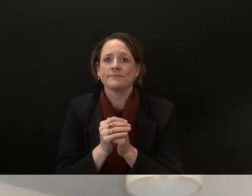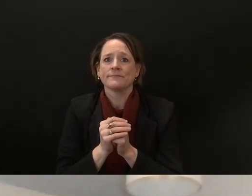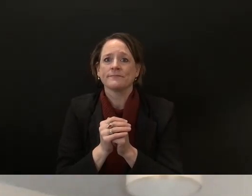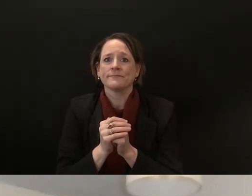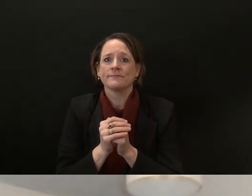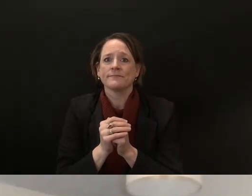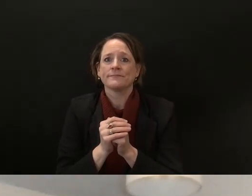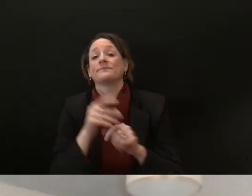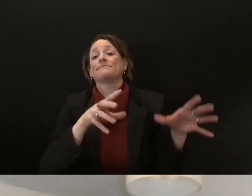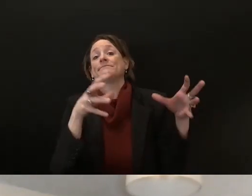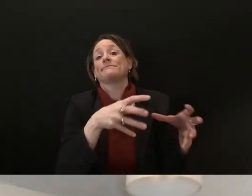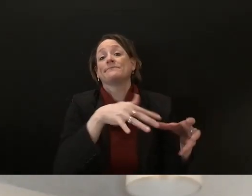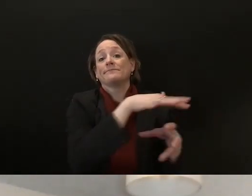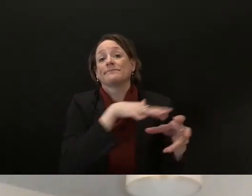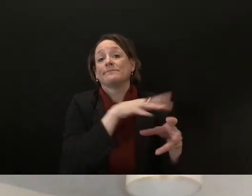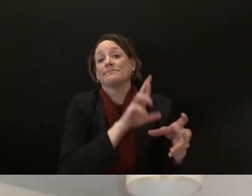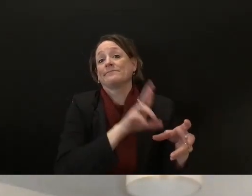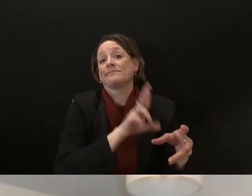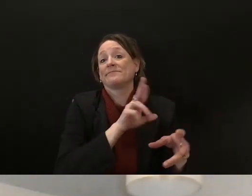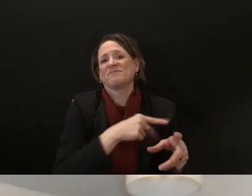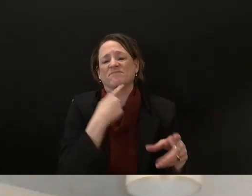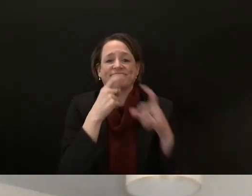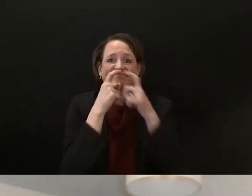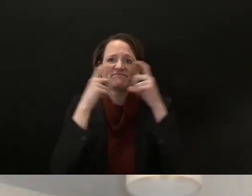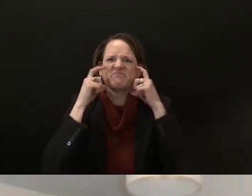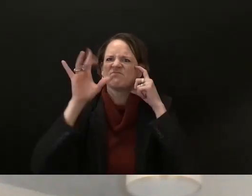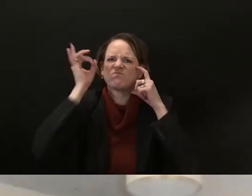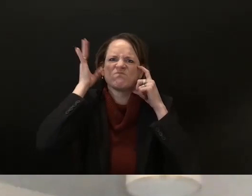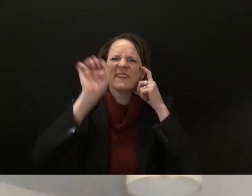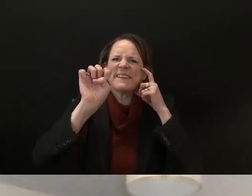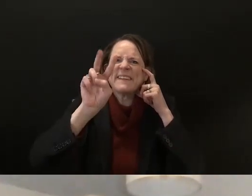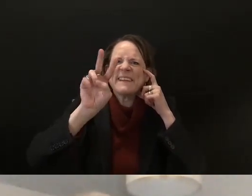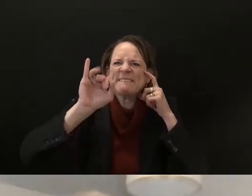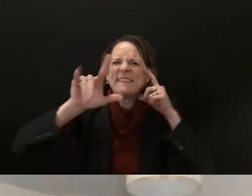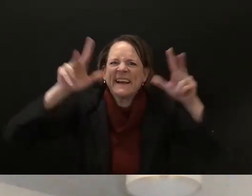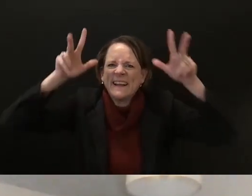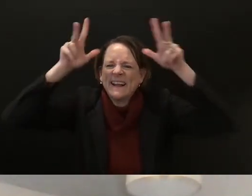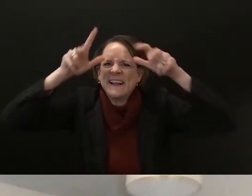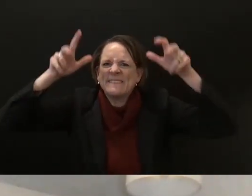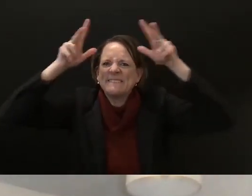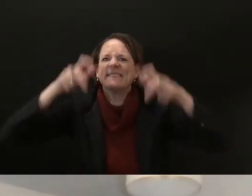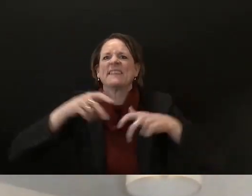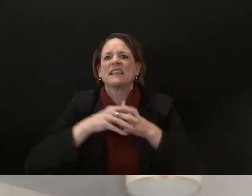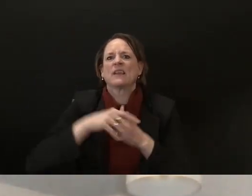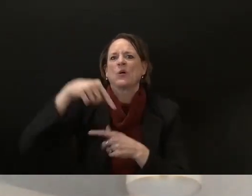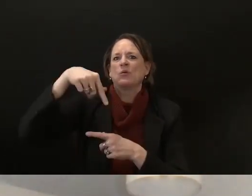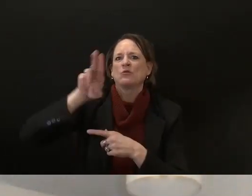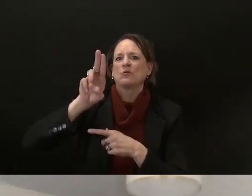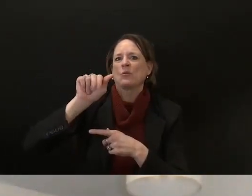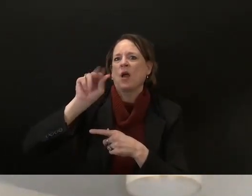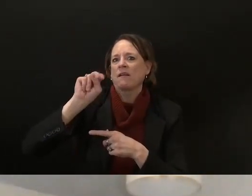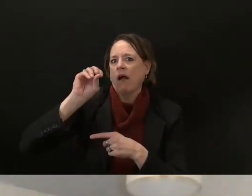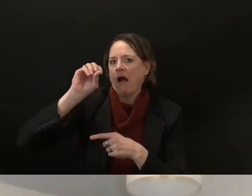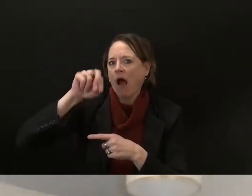you know who we're saying uh there's always q9 conspiracy stuff that they're pushing um so they can have more voter suppression